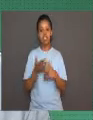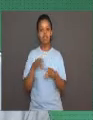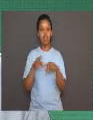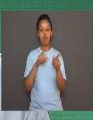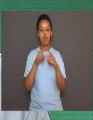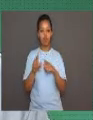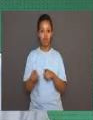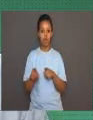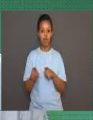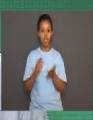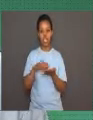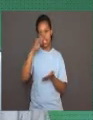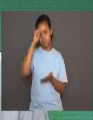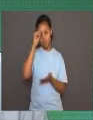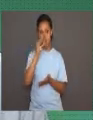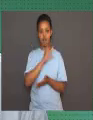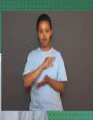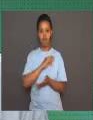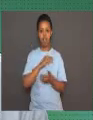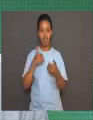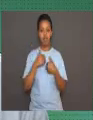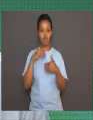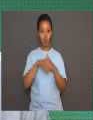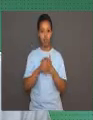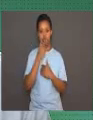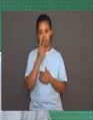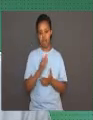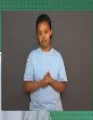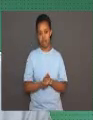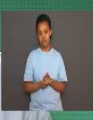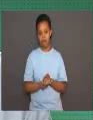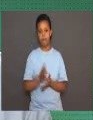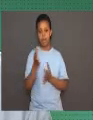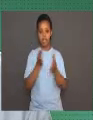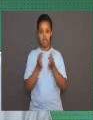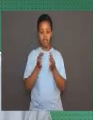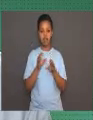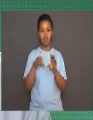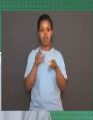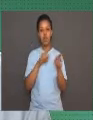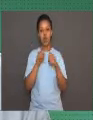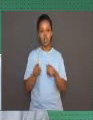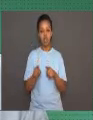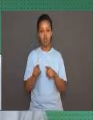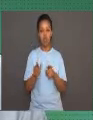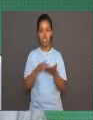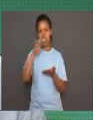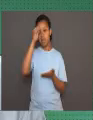discussing learned behavior in animals. We will define what learned